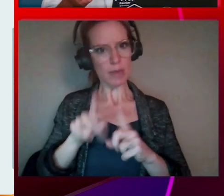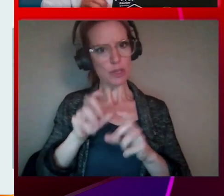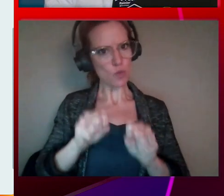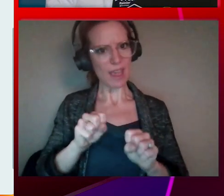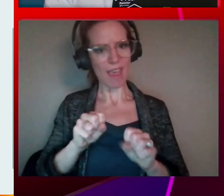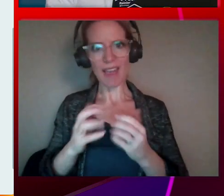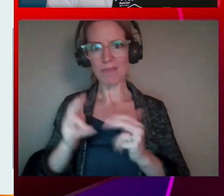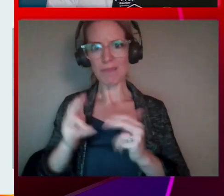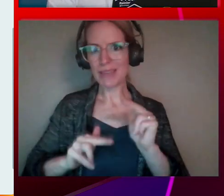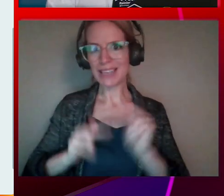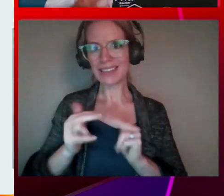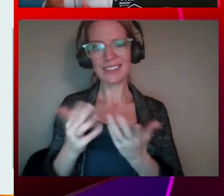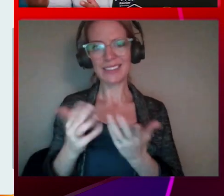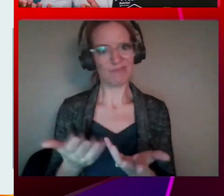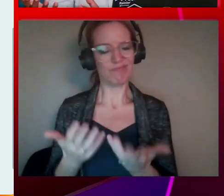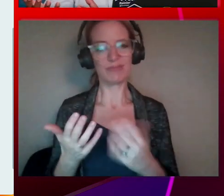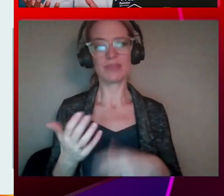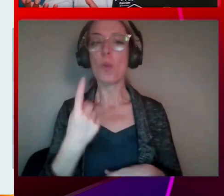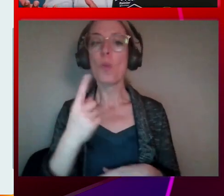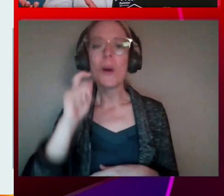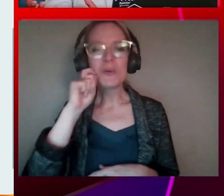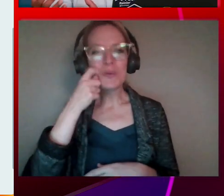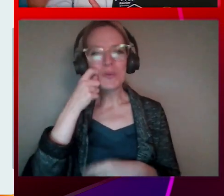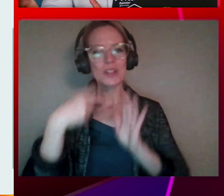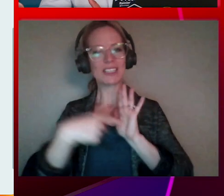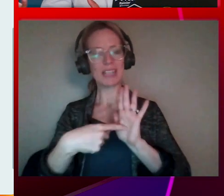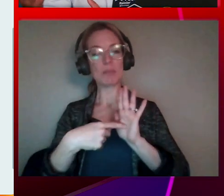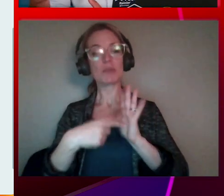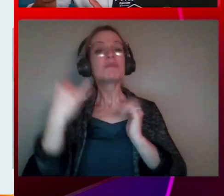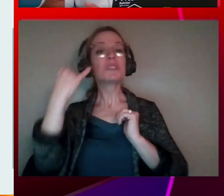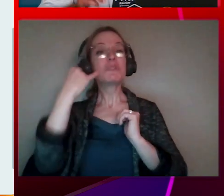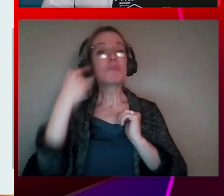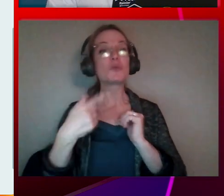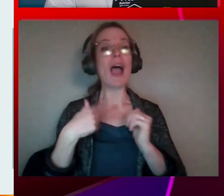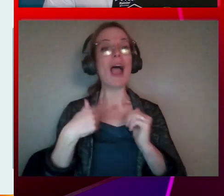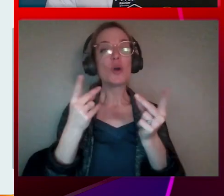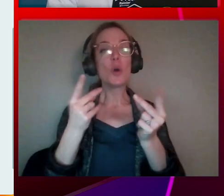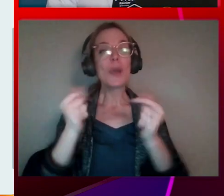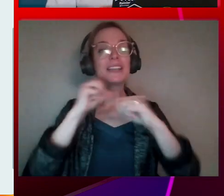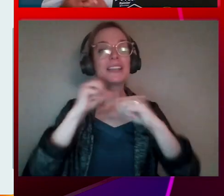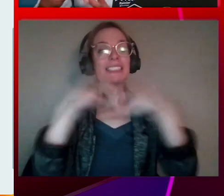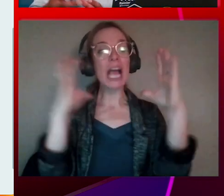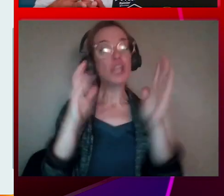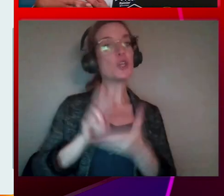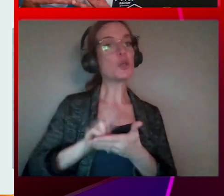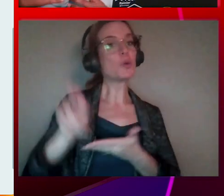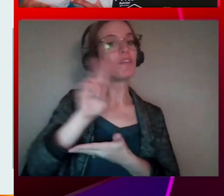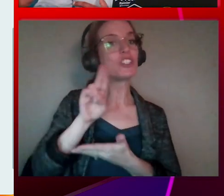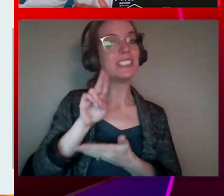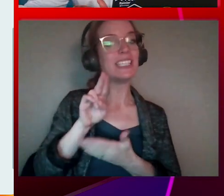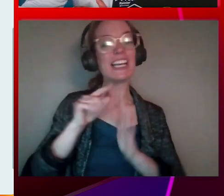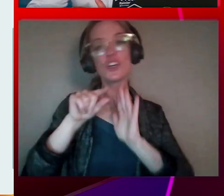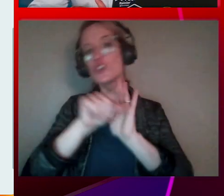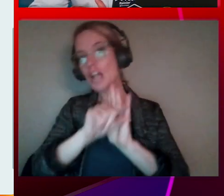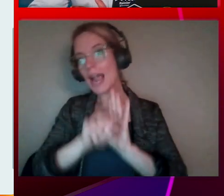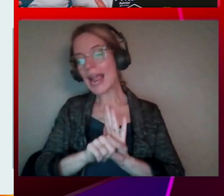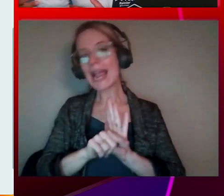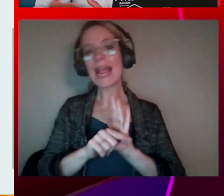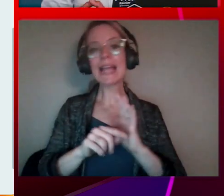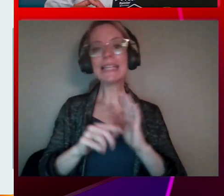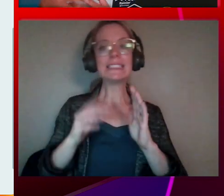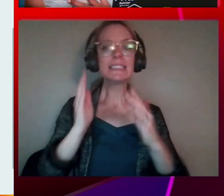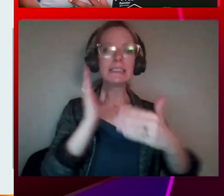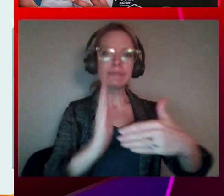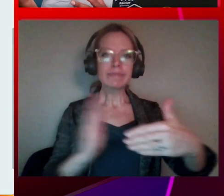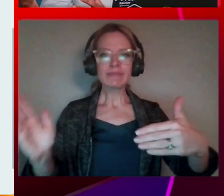cool example we came up with. Imagine you have a QuickSight University and you have grades. So the use cases are endless, right?